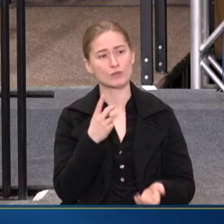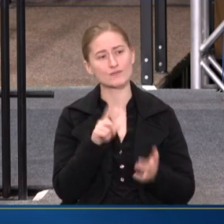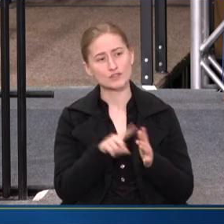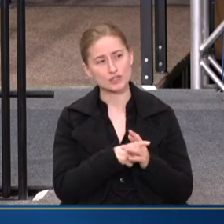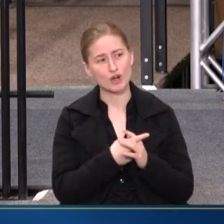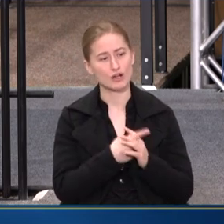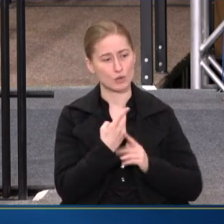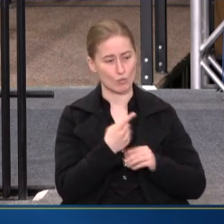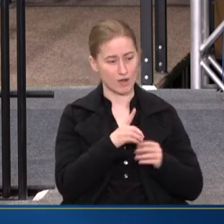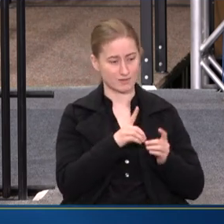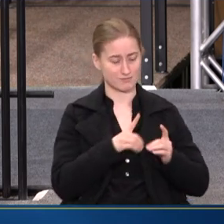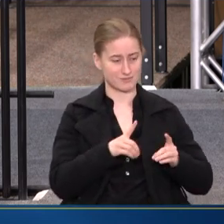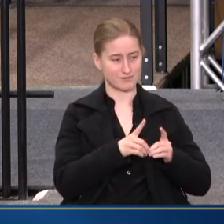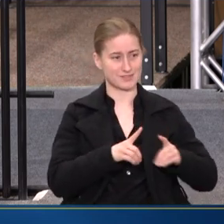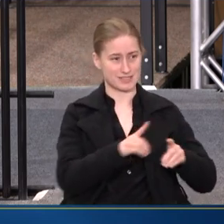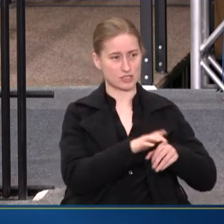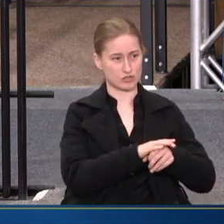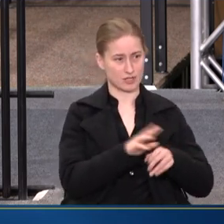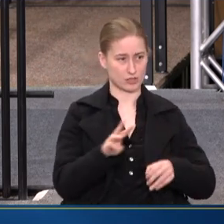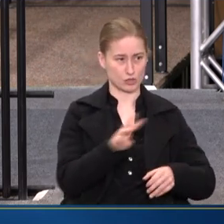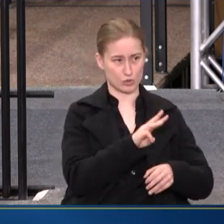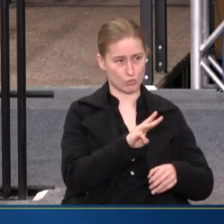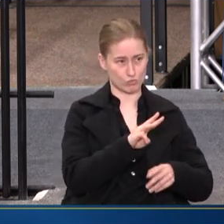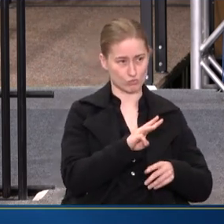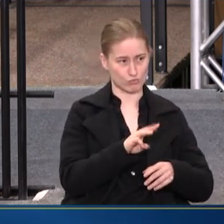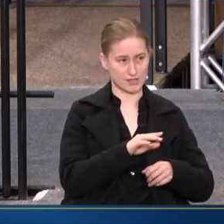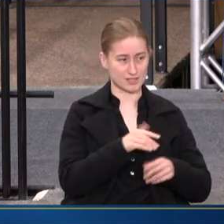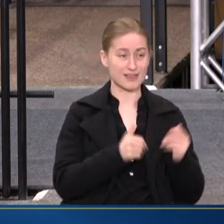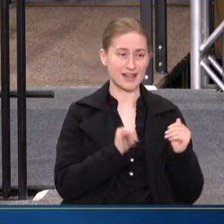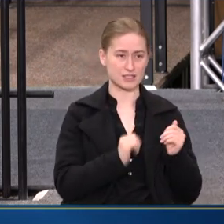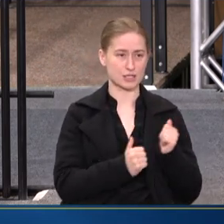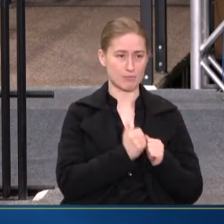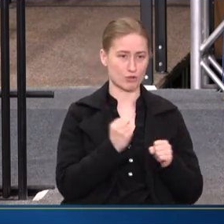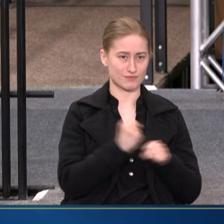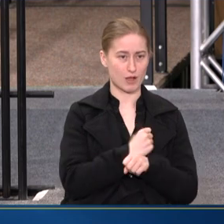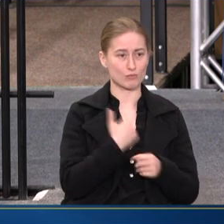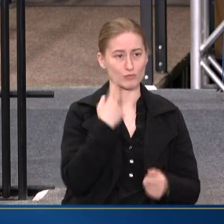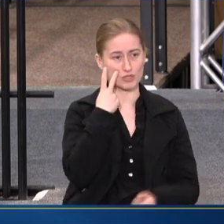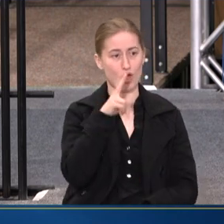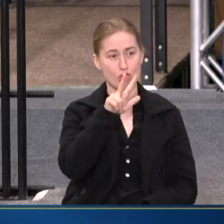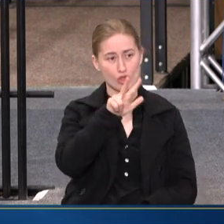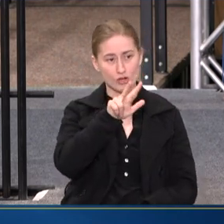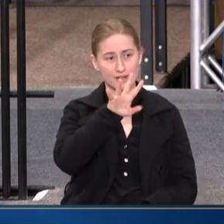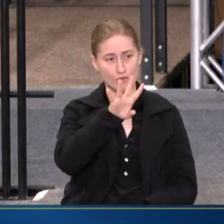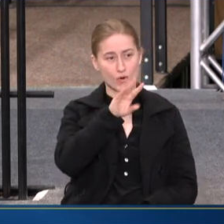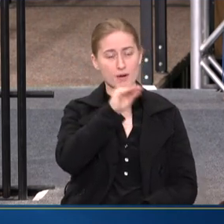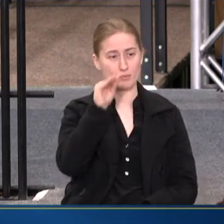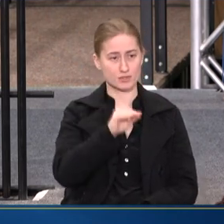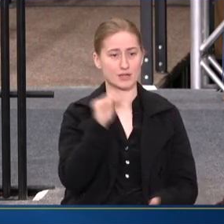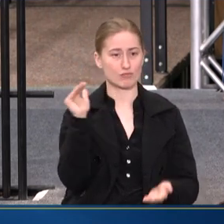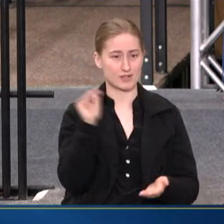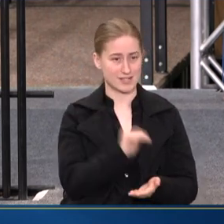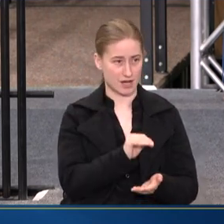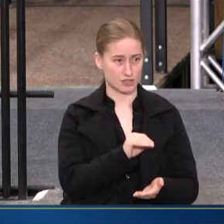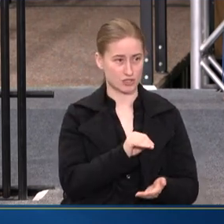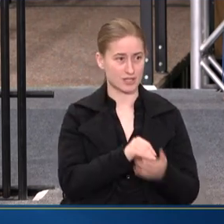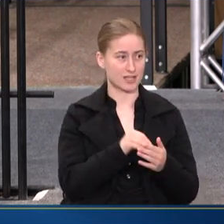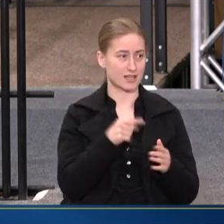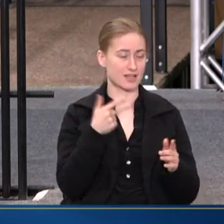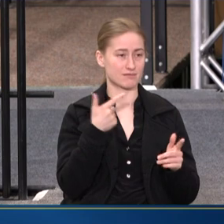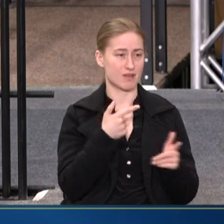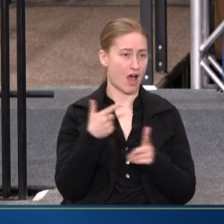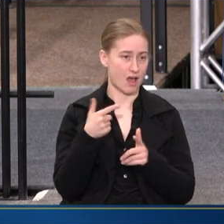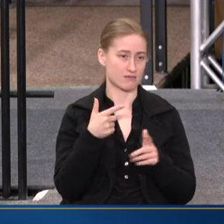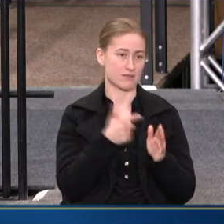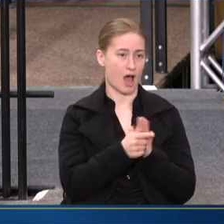started in one district last year, the western, which was our most violent. We saw a 34% reduction in homicides